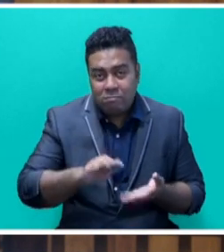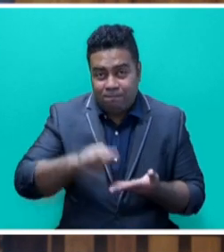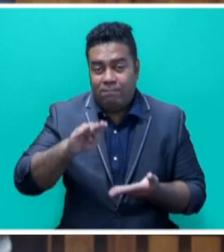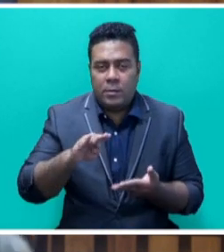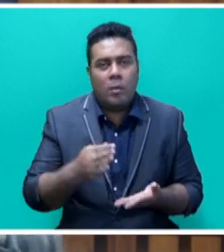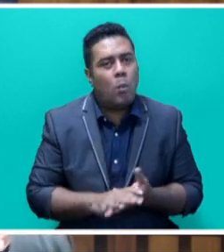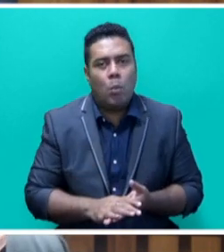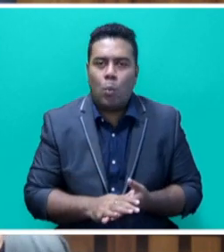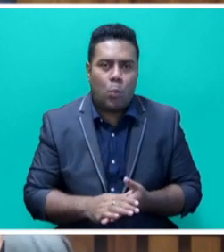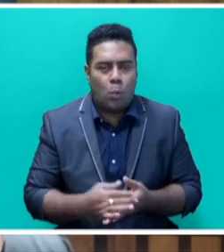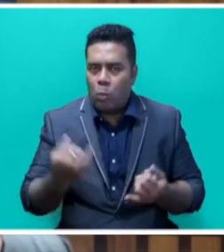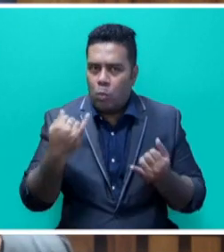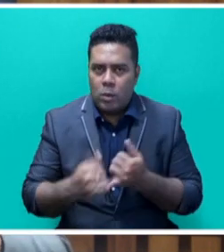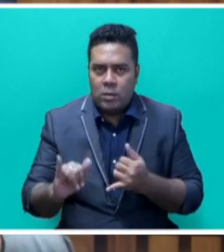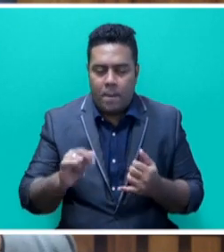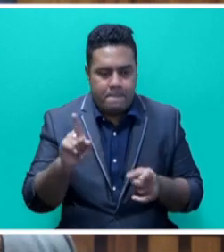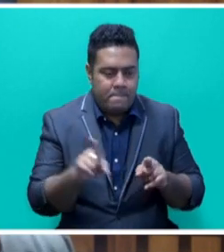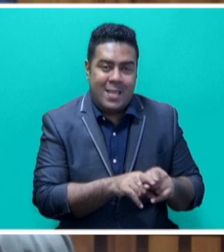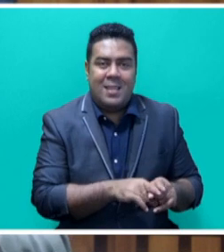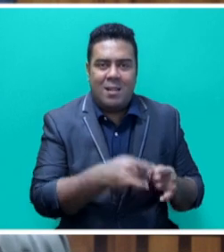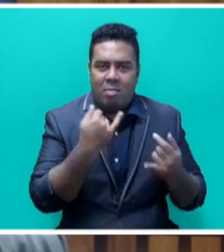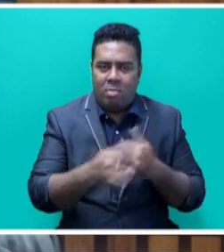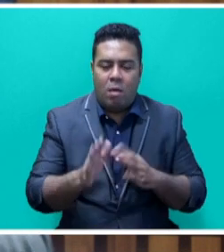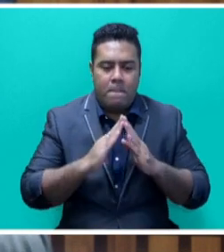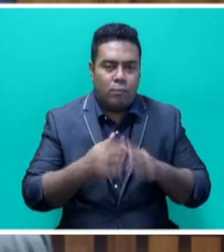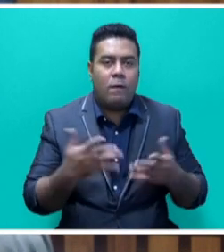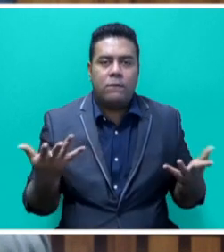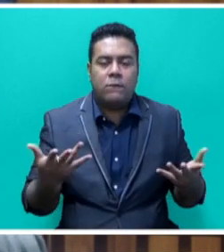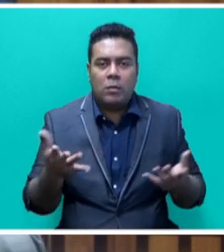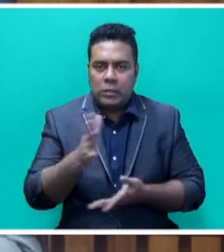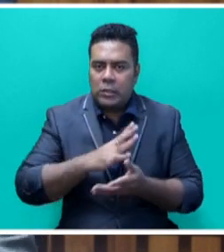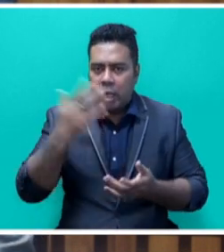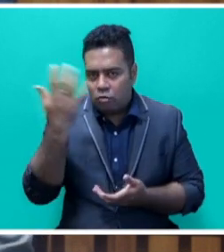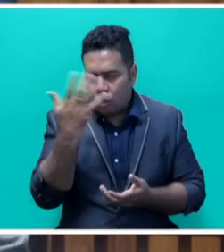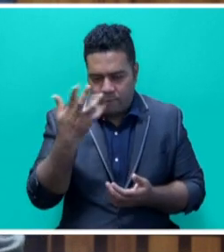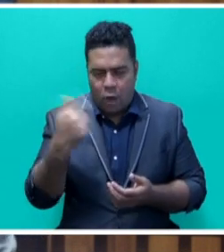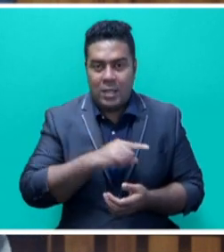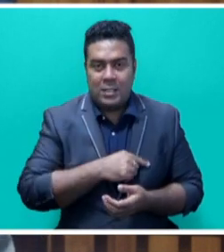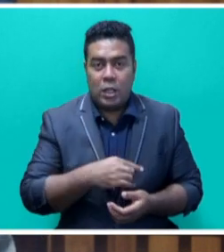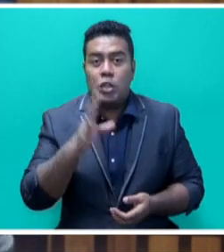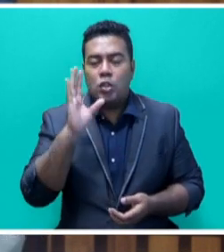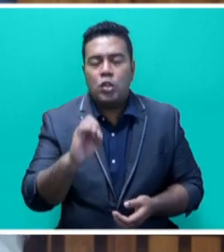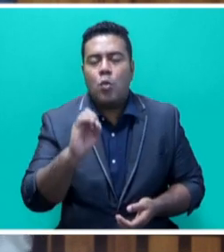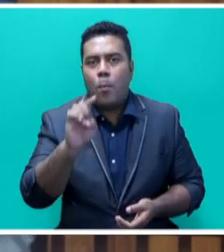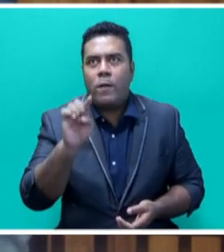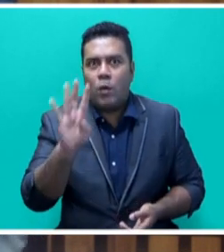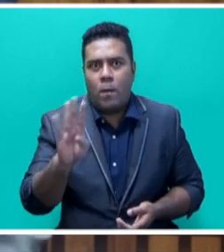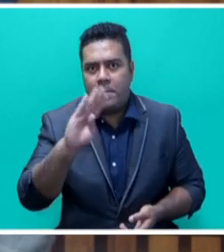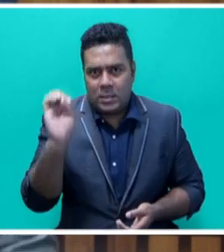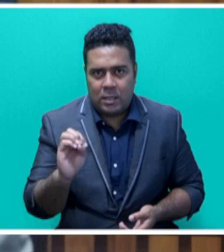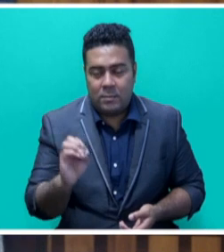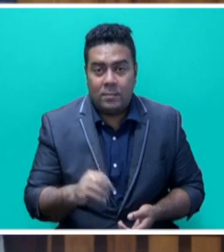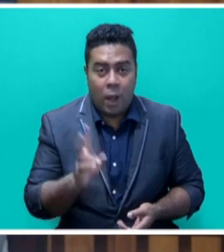average temperature now will mean absolute catastrophe for us. It should be 0.4 percent. Sorry, sir. Our Pacific